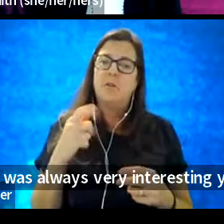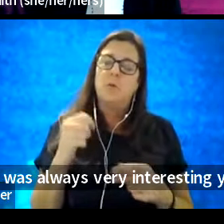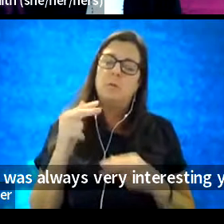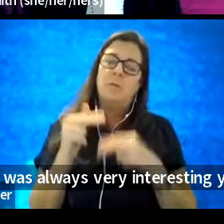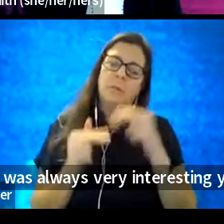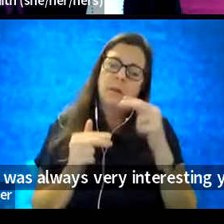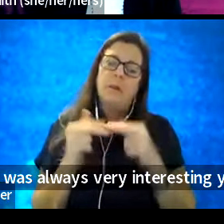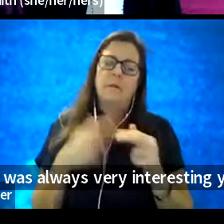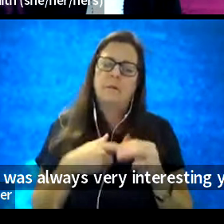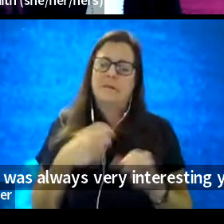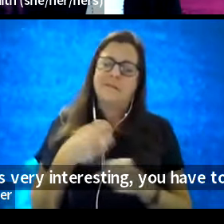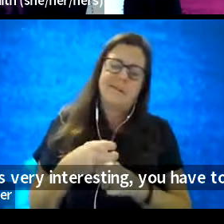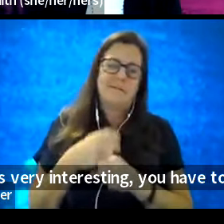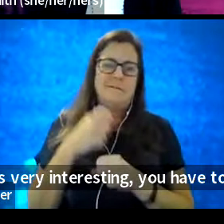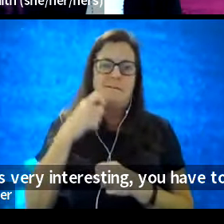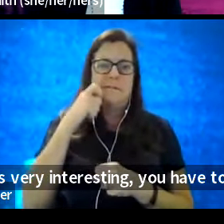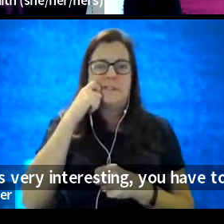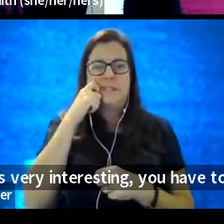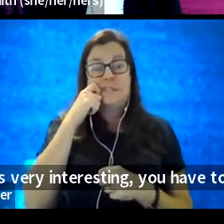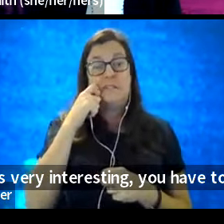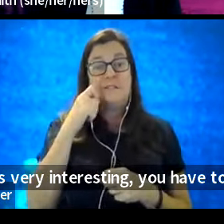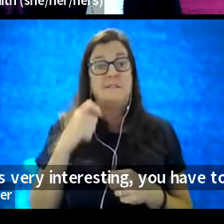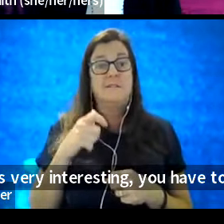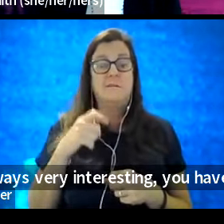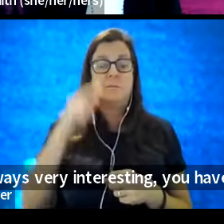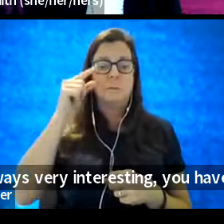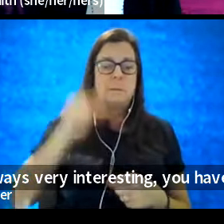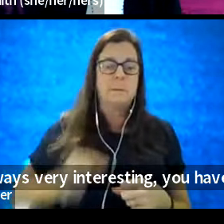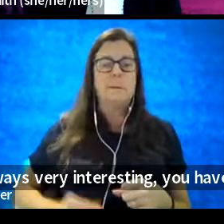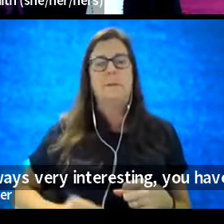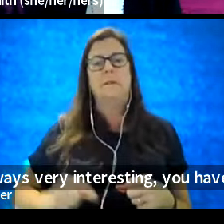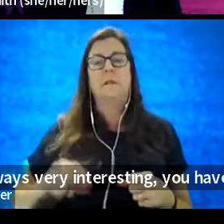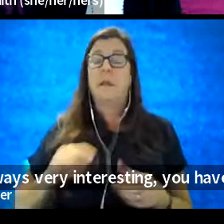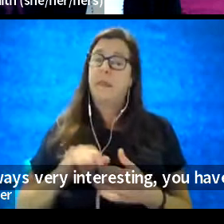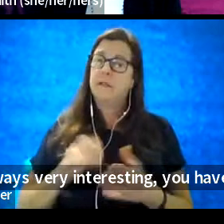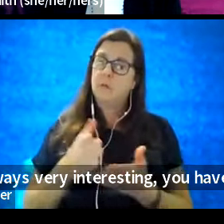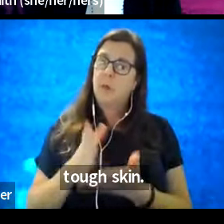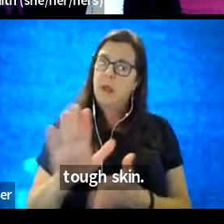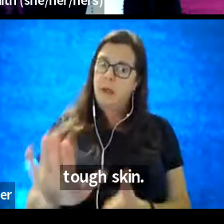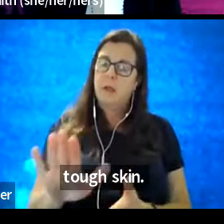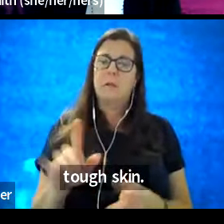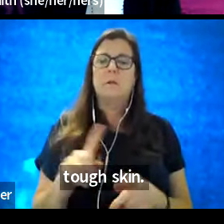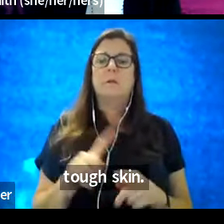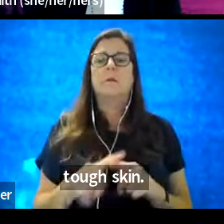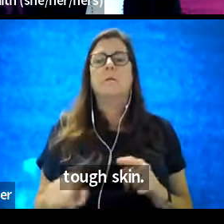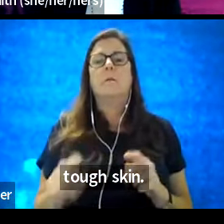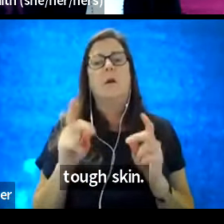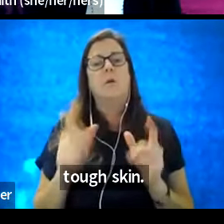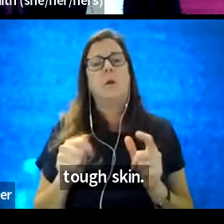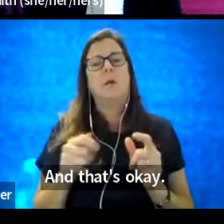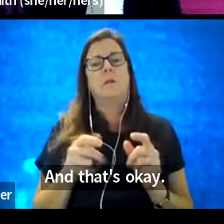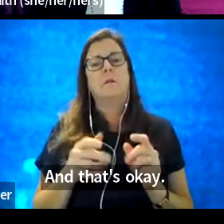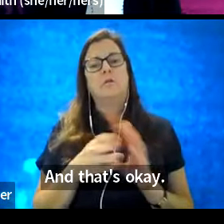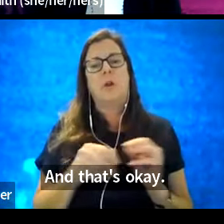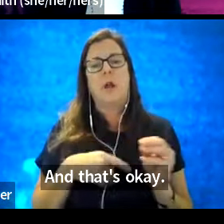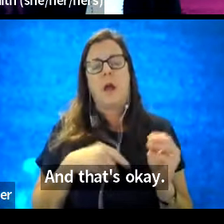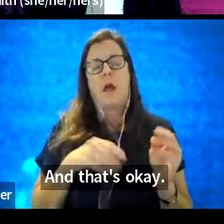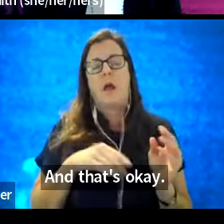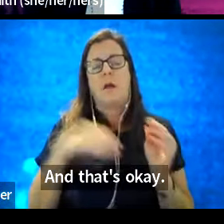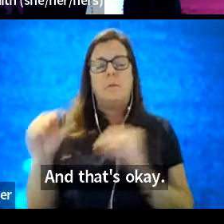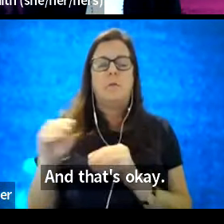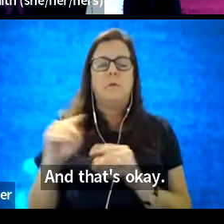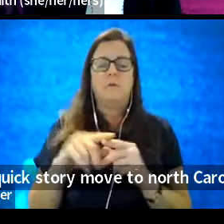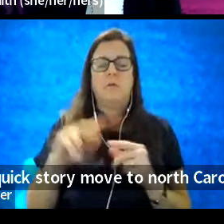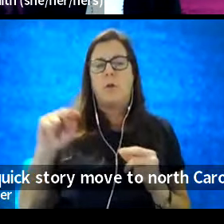a tough skin, um, and that's okay. Um, but quick story, move to North Carolina from New